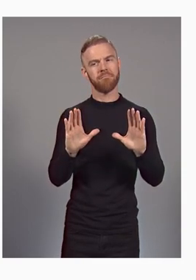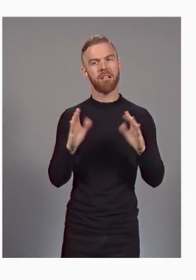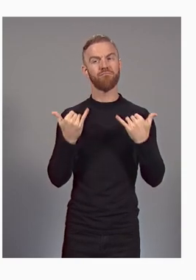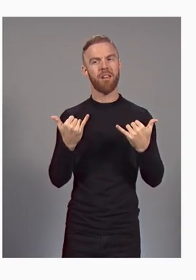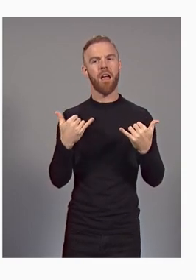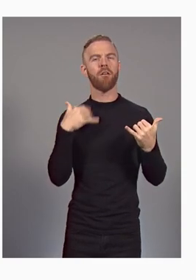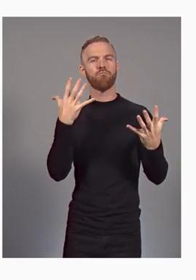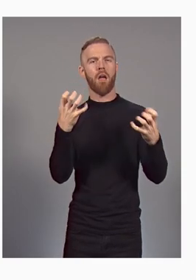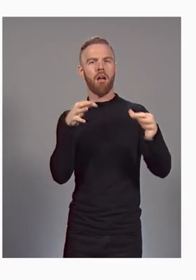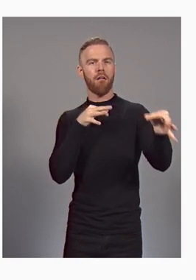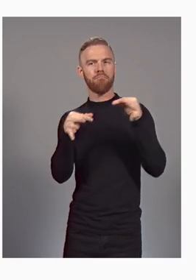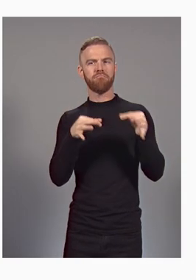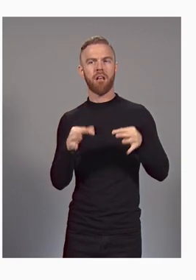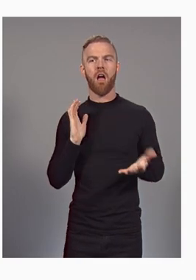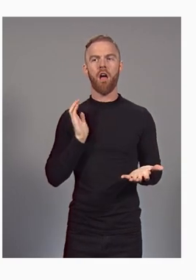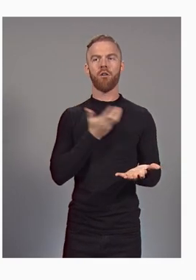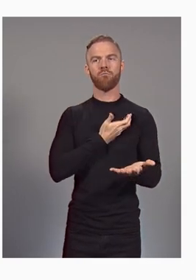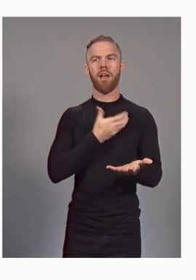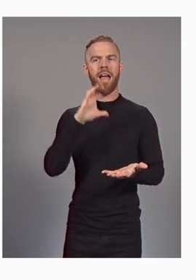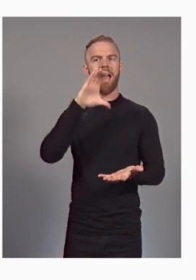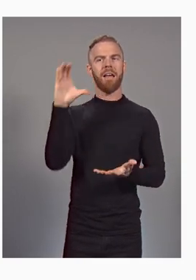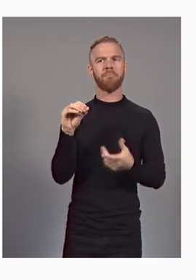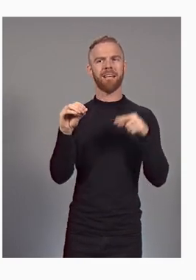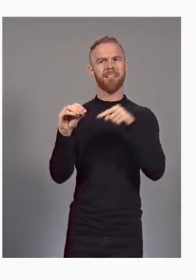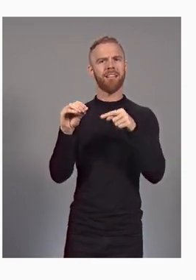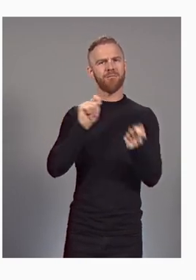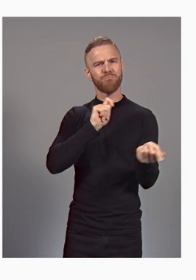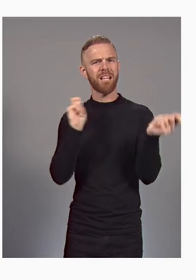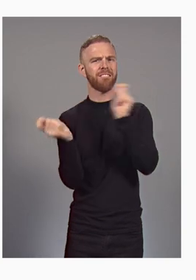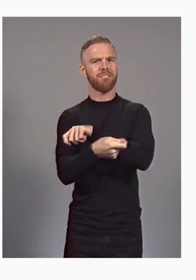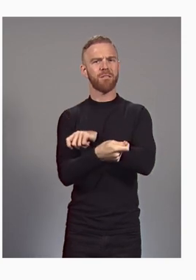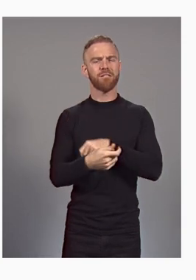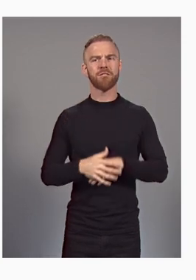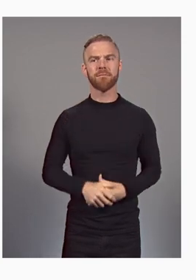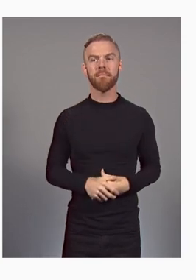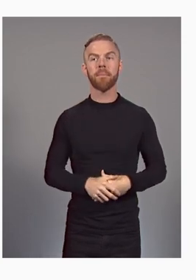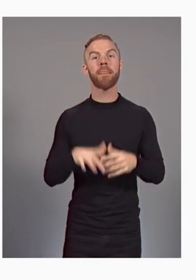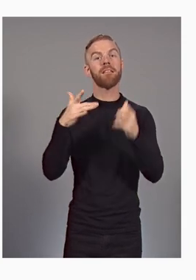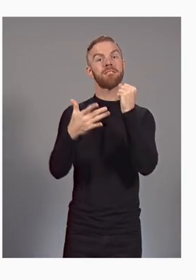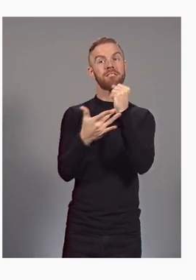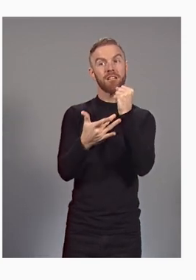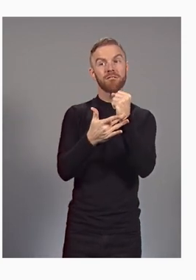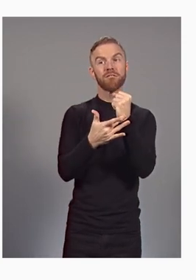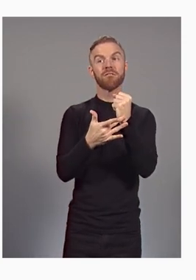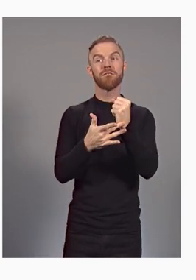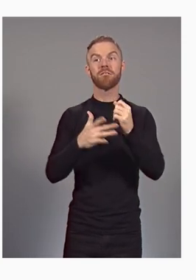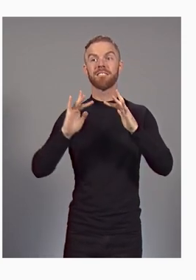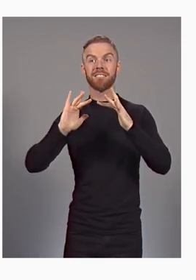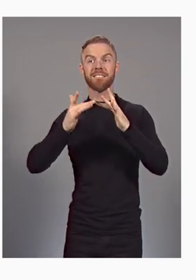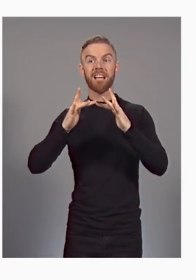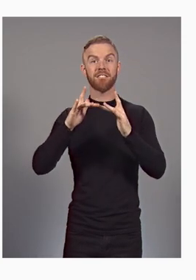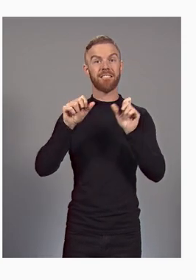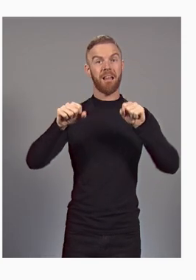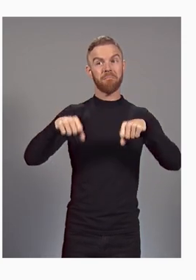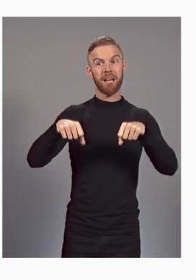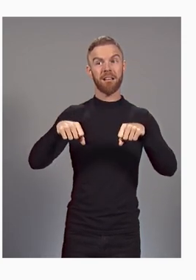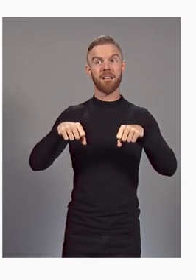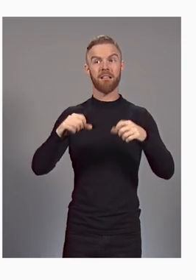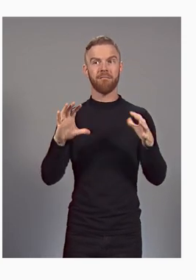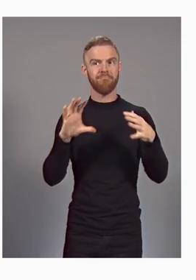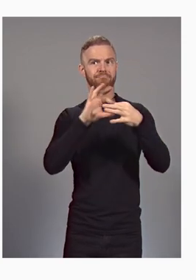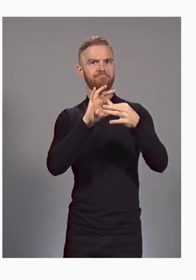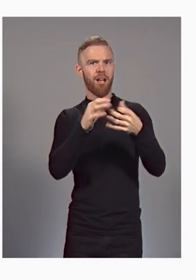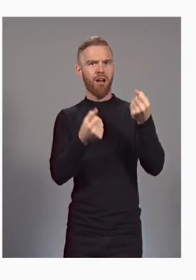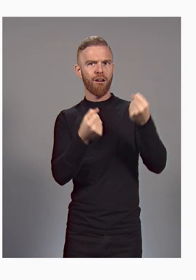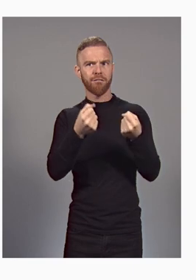life our transformation. Technology, in particular, digital capability to connect to cars, shipping software to cars,